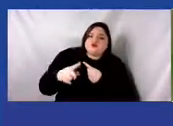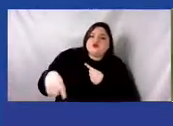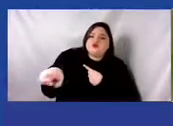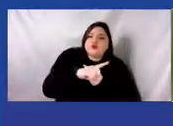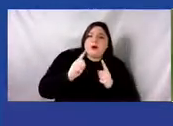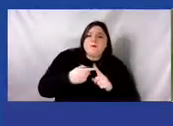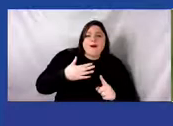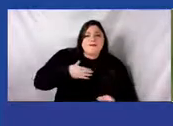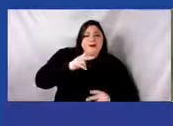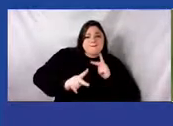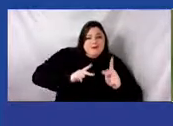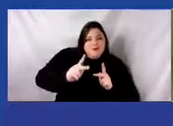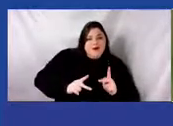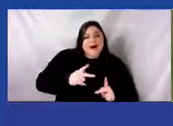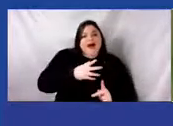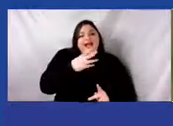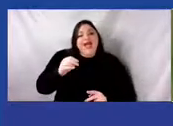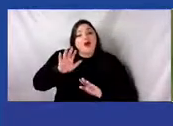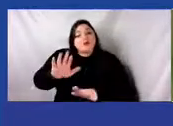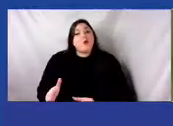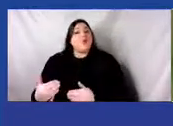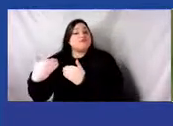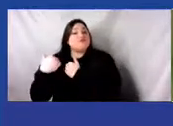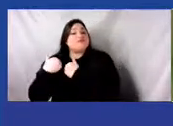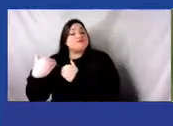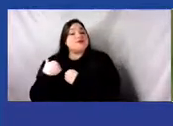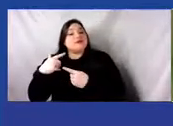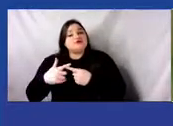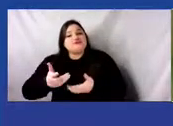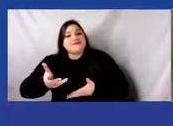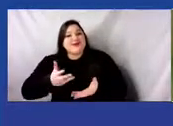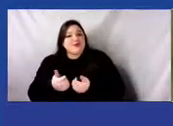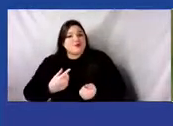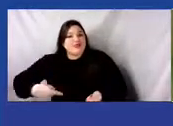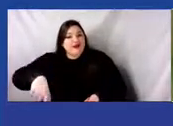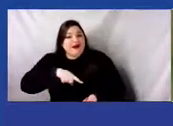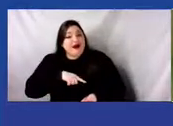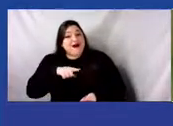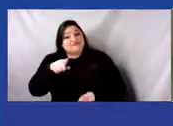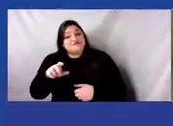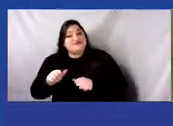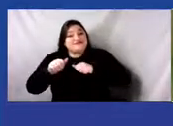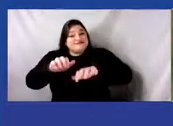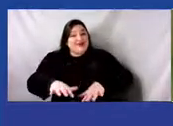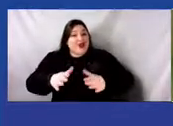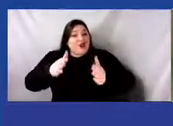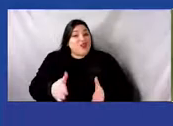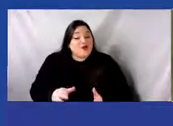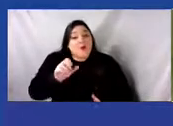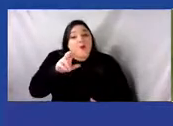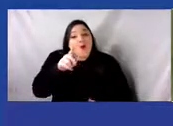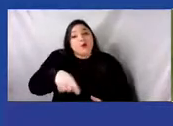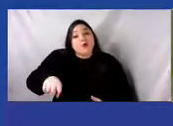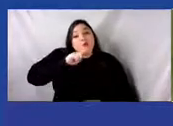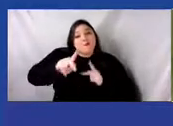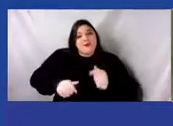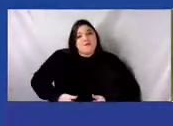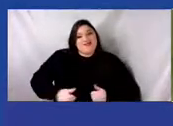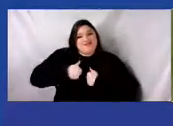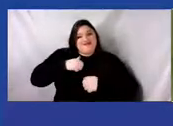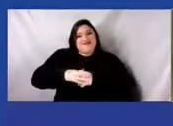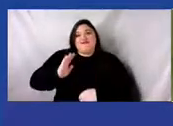your responsibility to engage with us as settlers and or people living in our land.